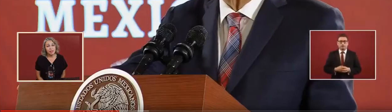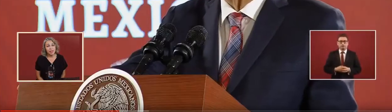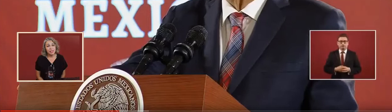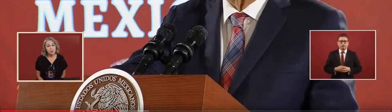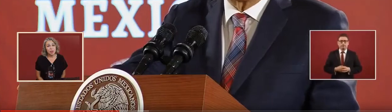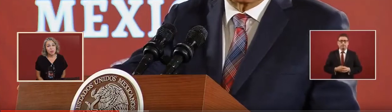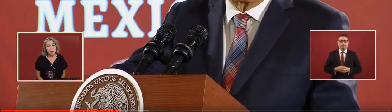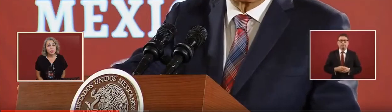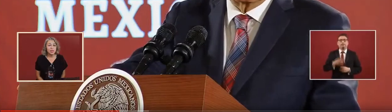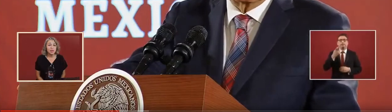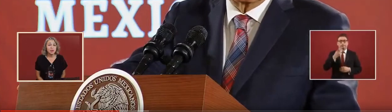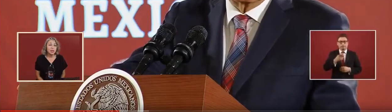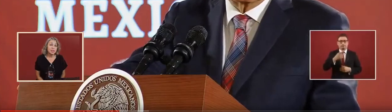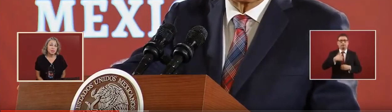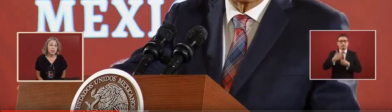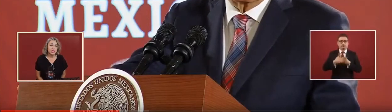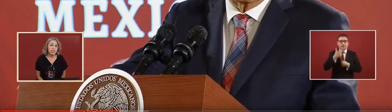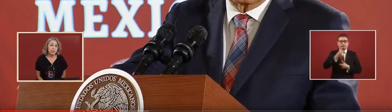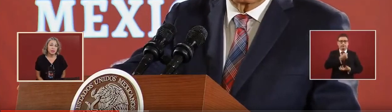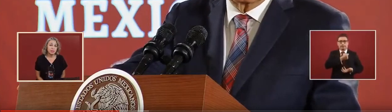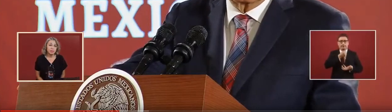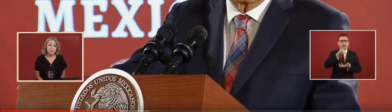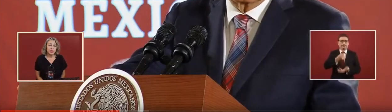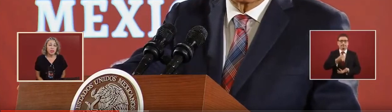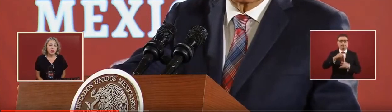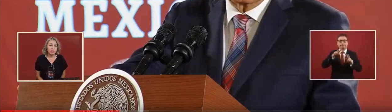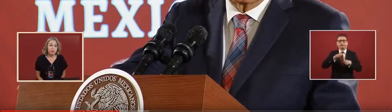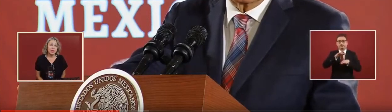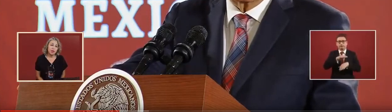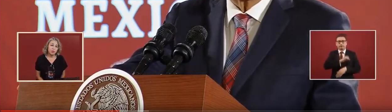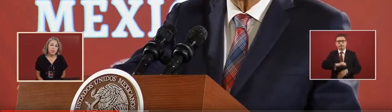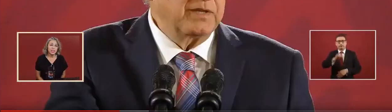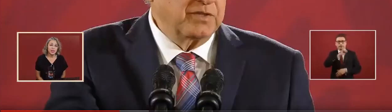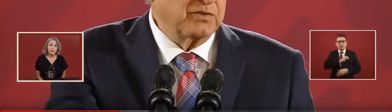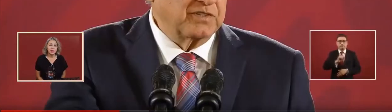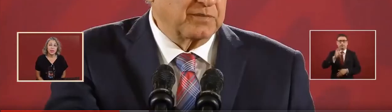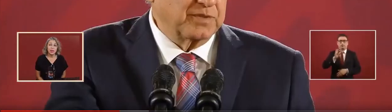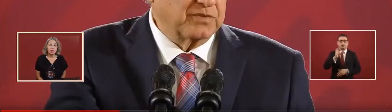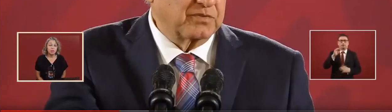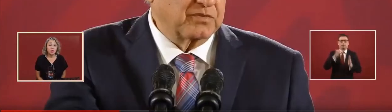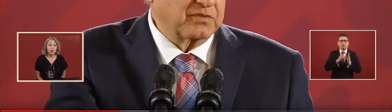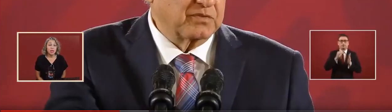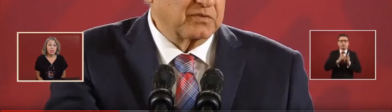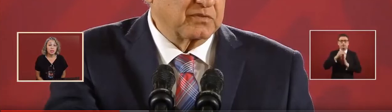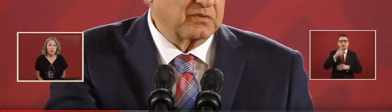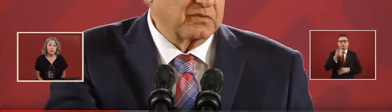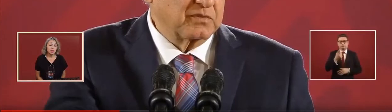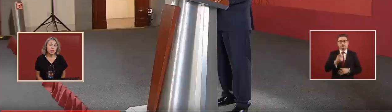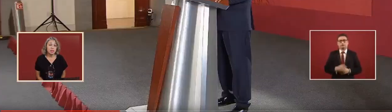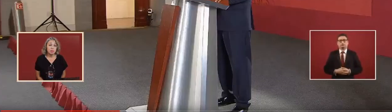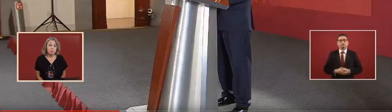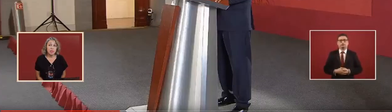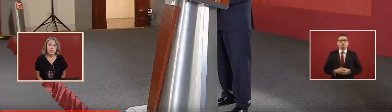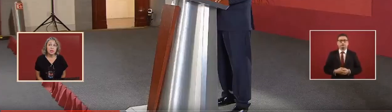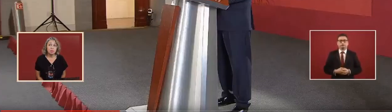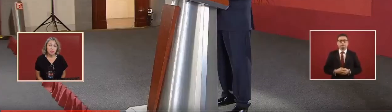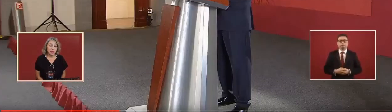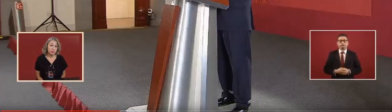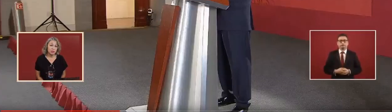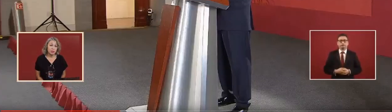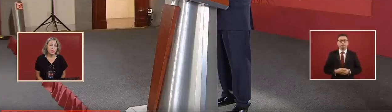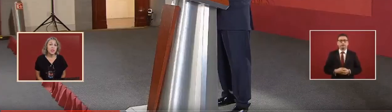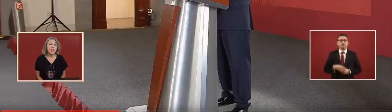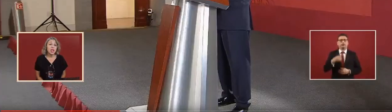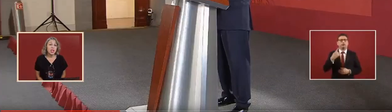health budget, 40,000 million pesos, in order to